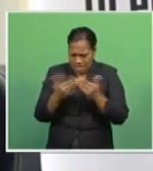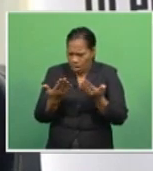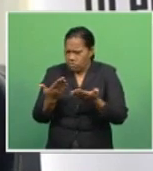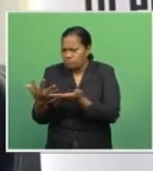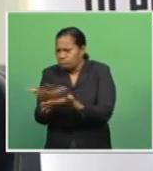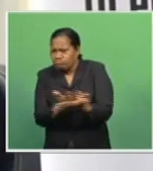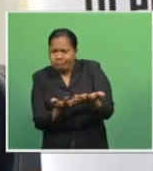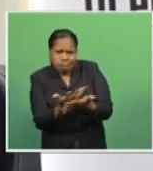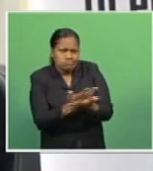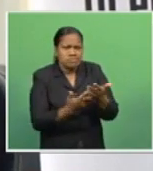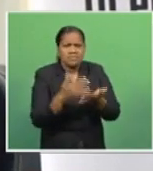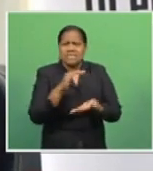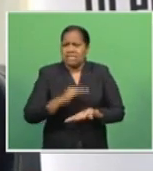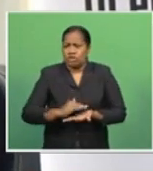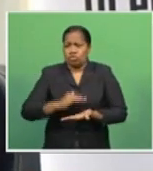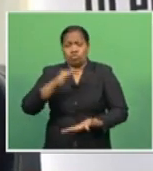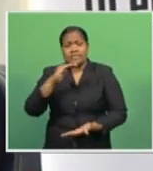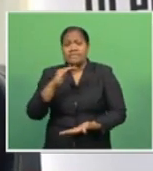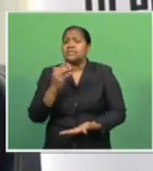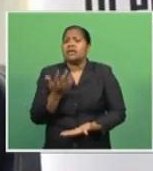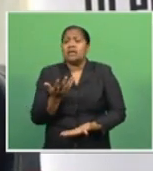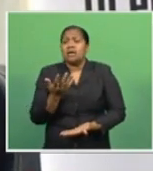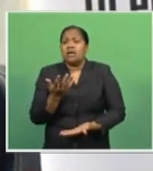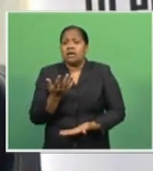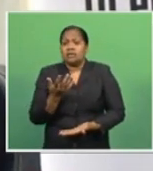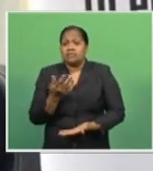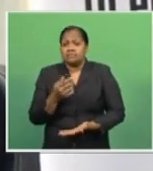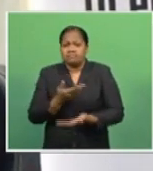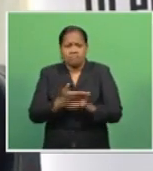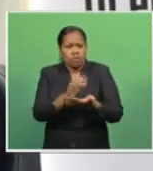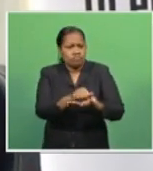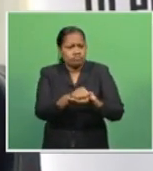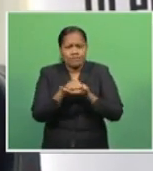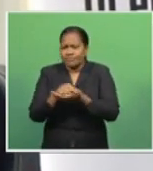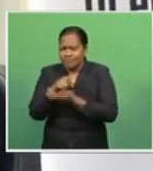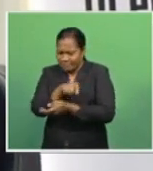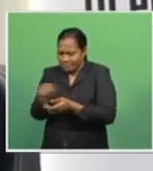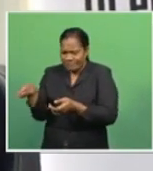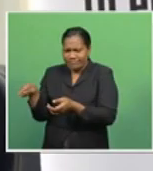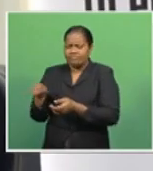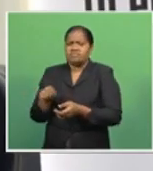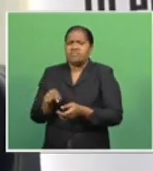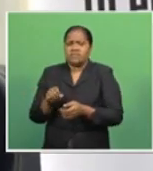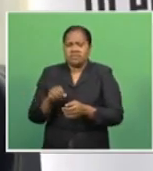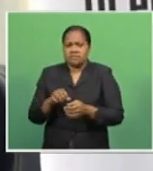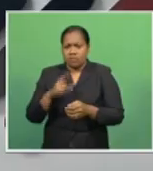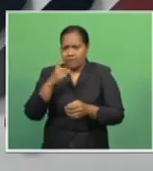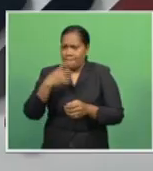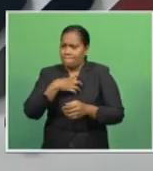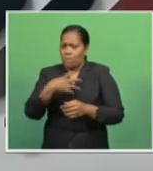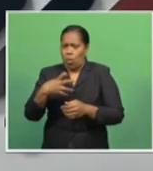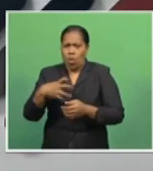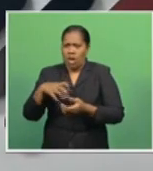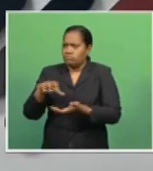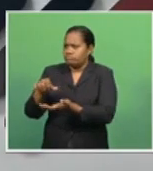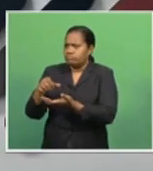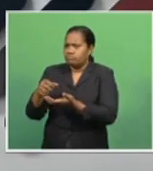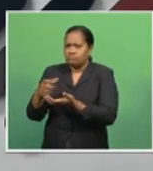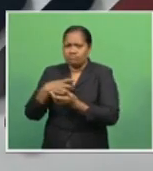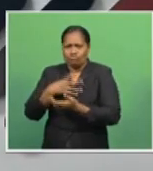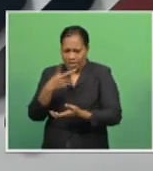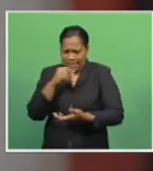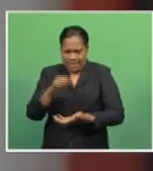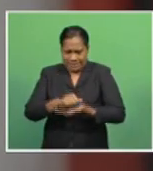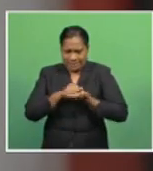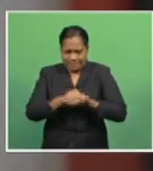increase the storage capacities of some of these companies so that we can get more storage. The commission says